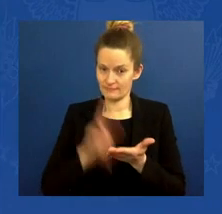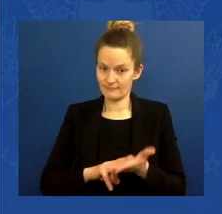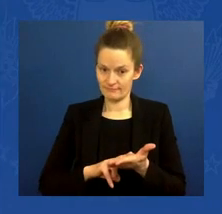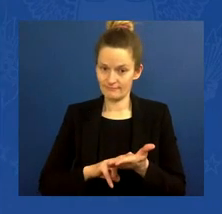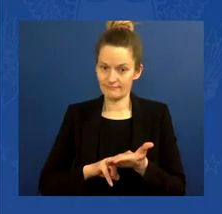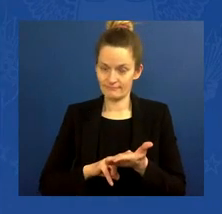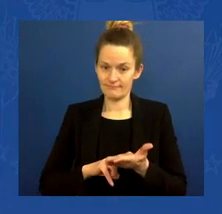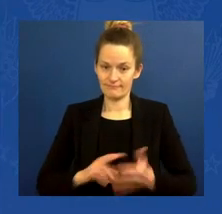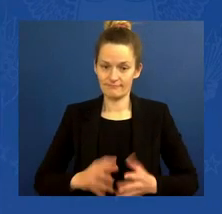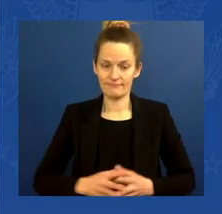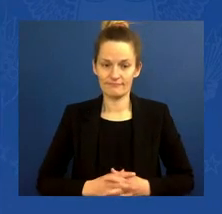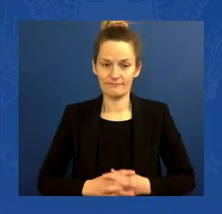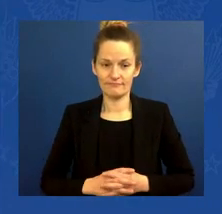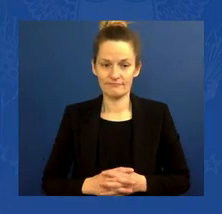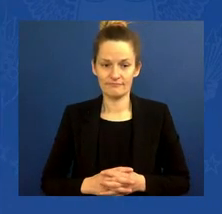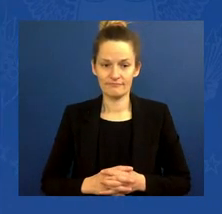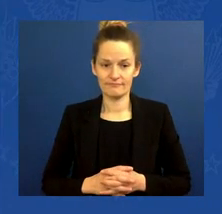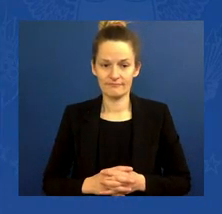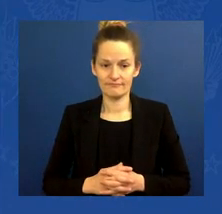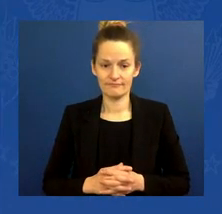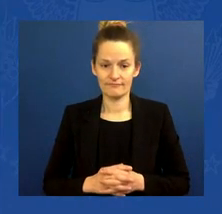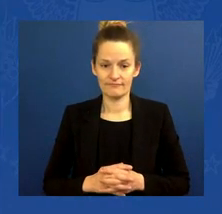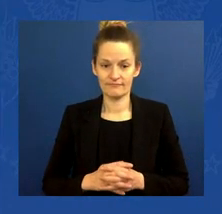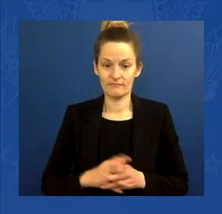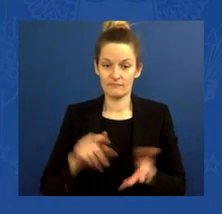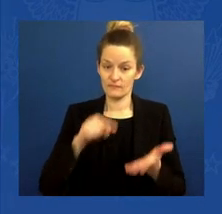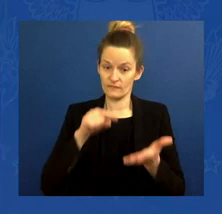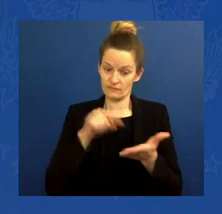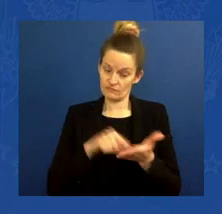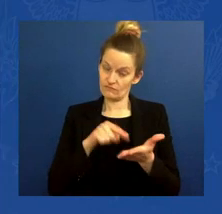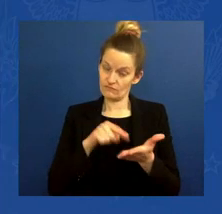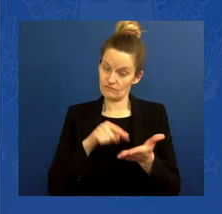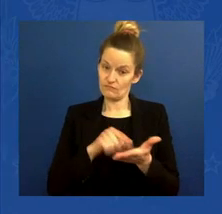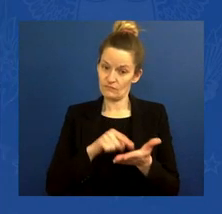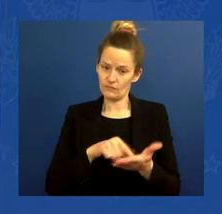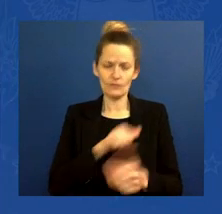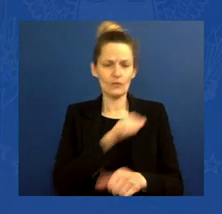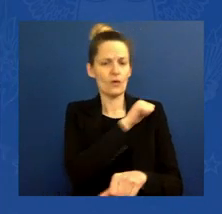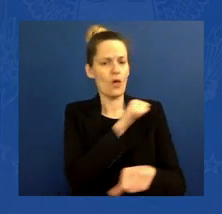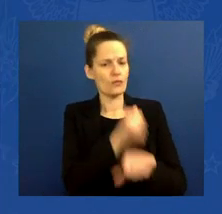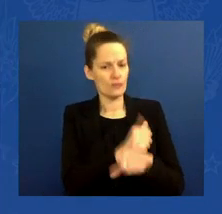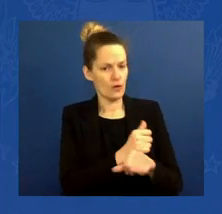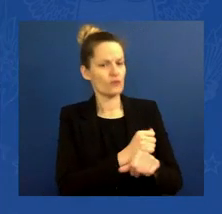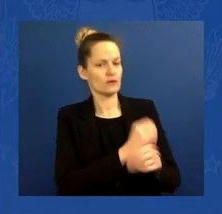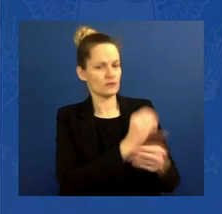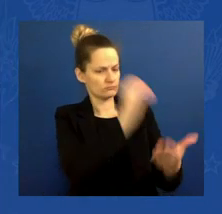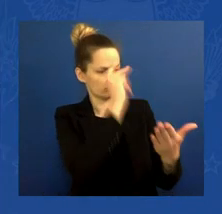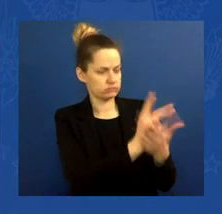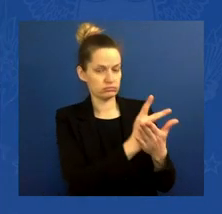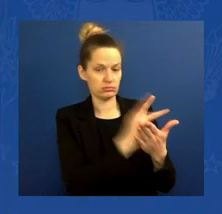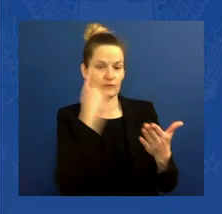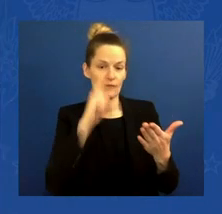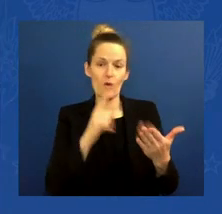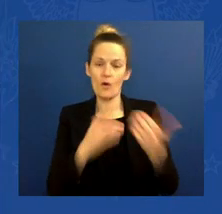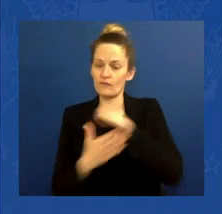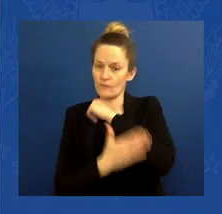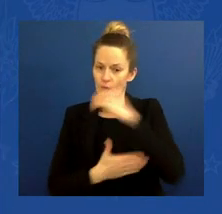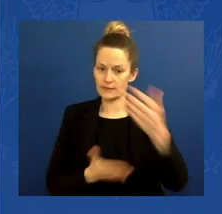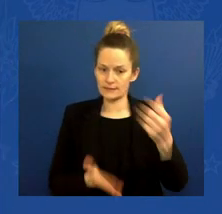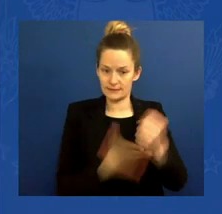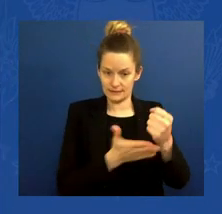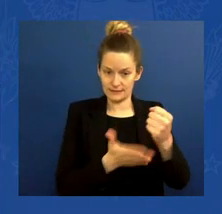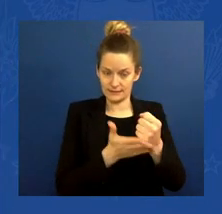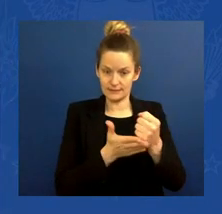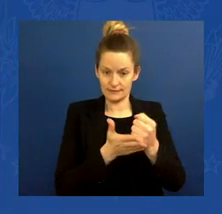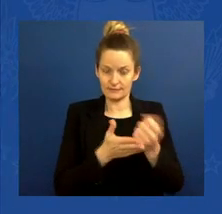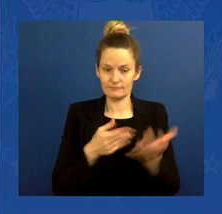506A1 and the Foreign Assistance Act of 1951, translated into the Plain English. And I —